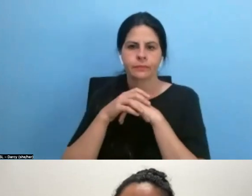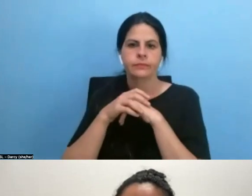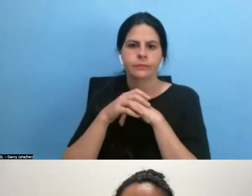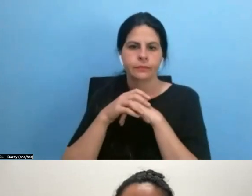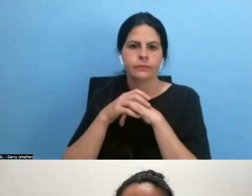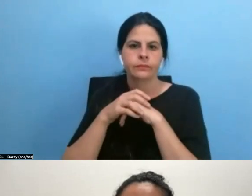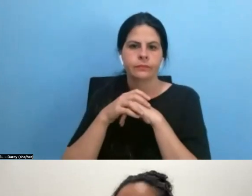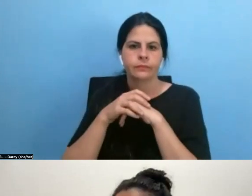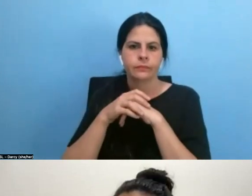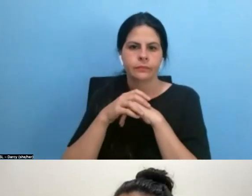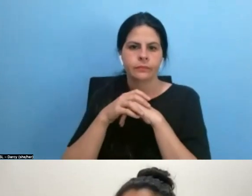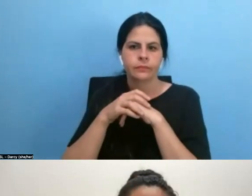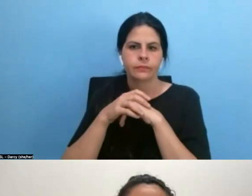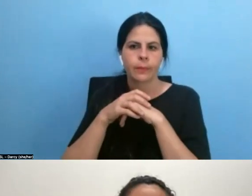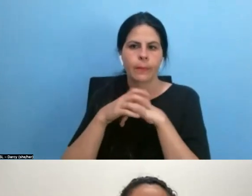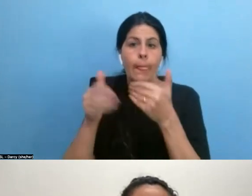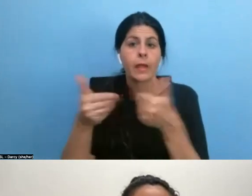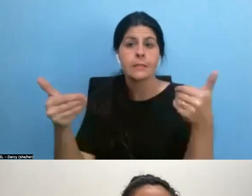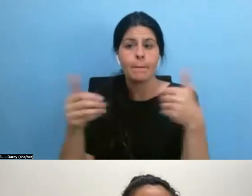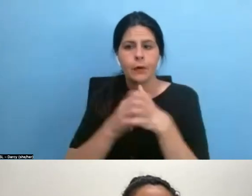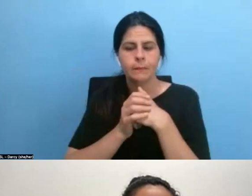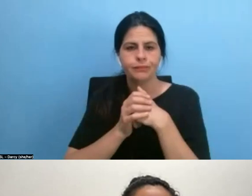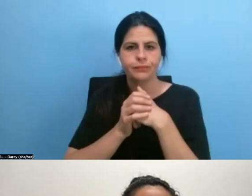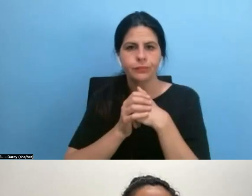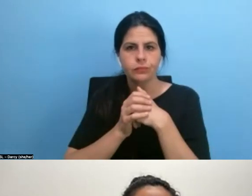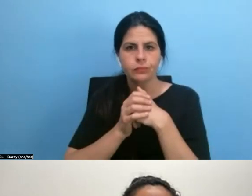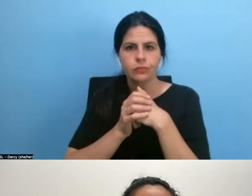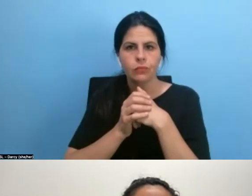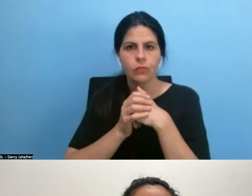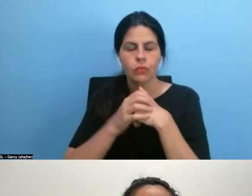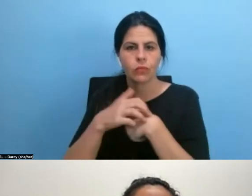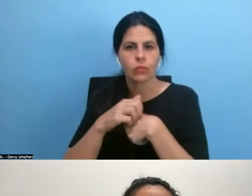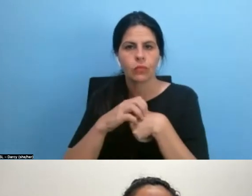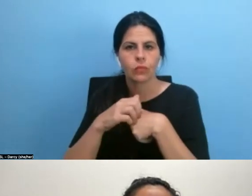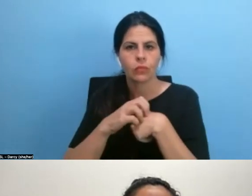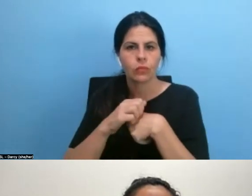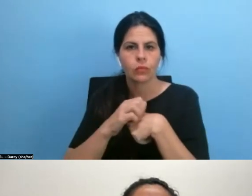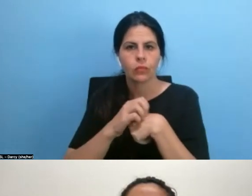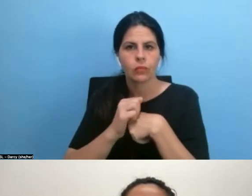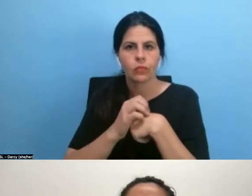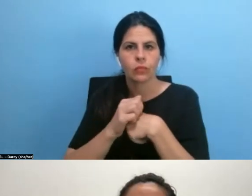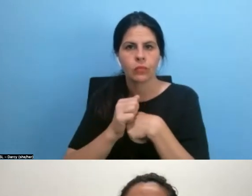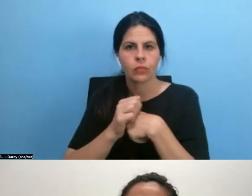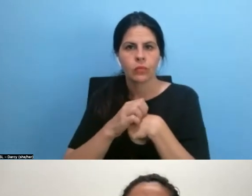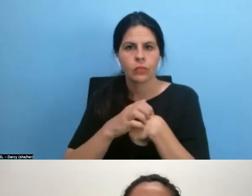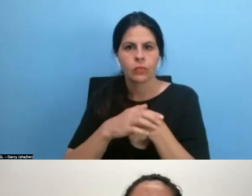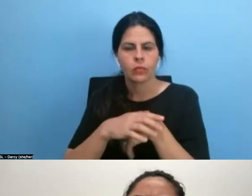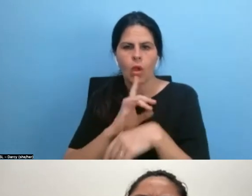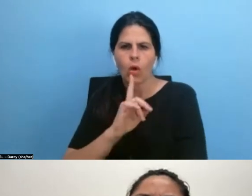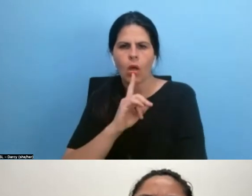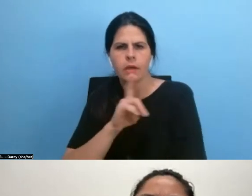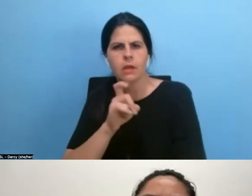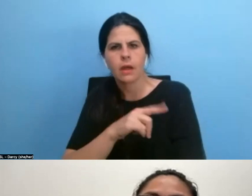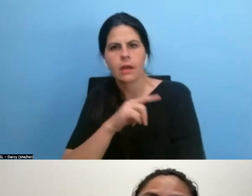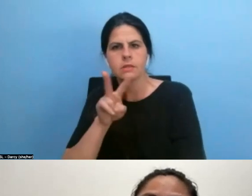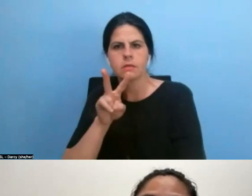This is, um, separate. Um, so, well, actually, I'll ask Victoria's question. I'm